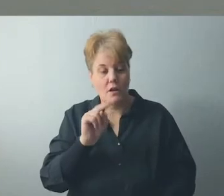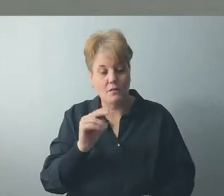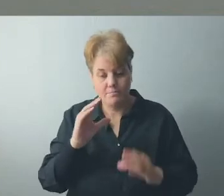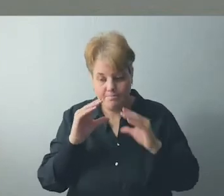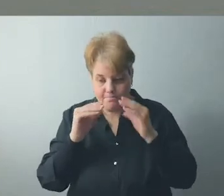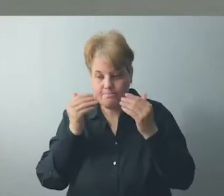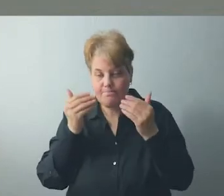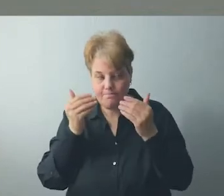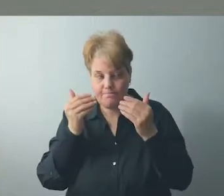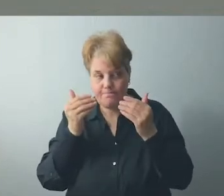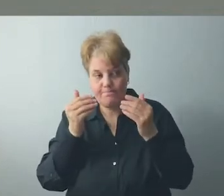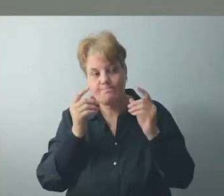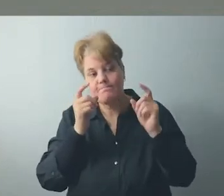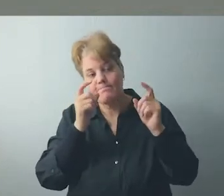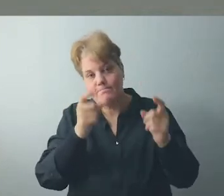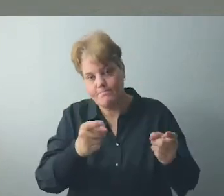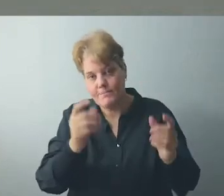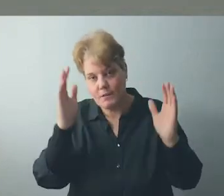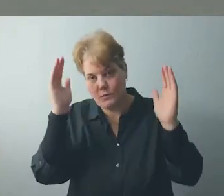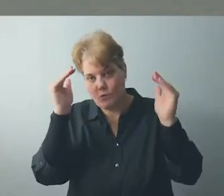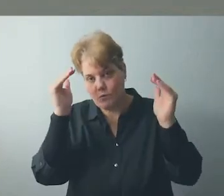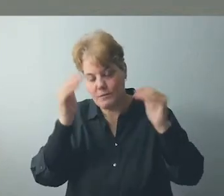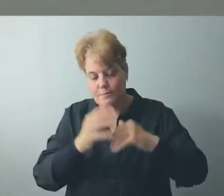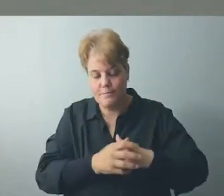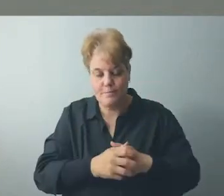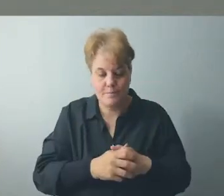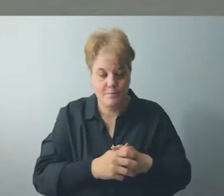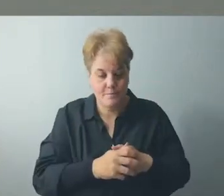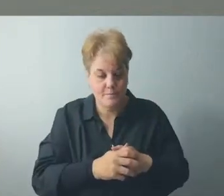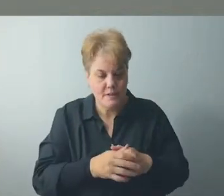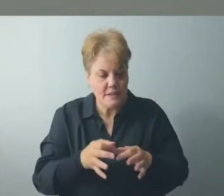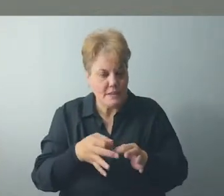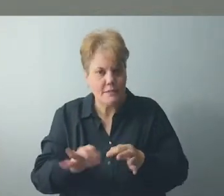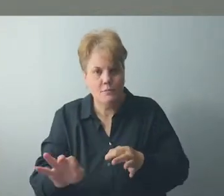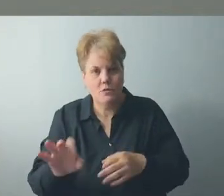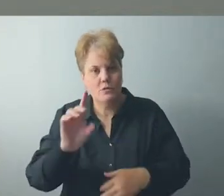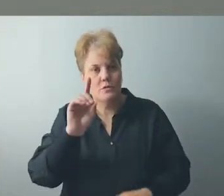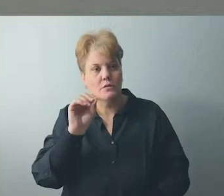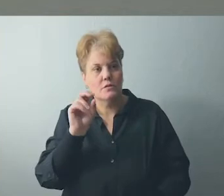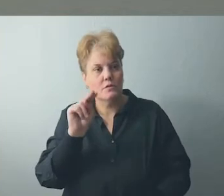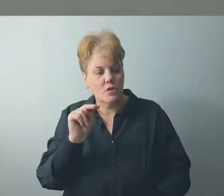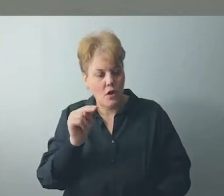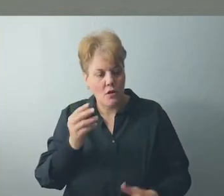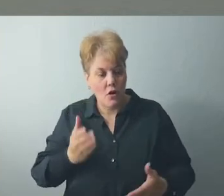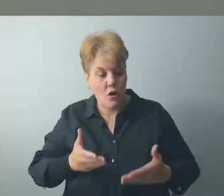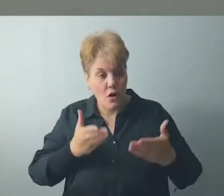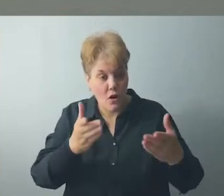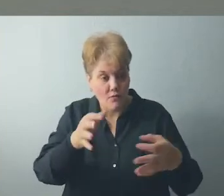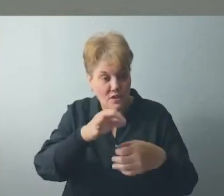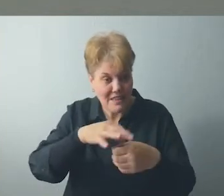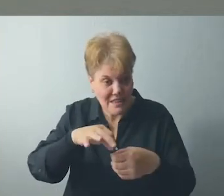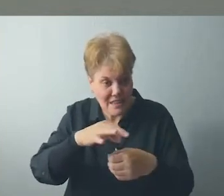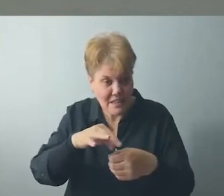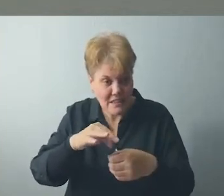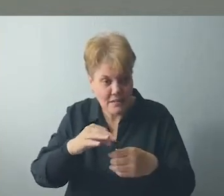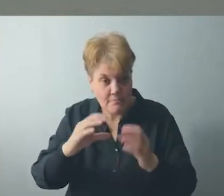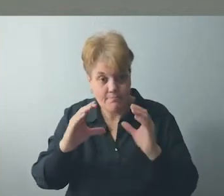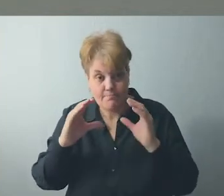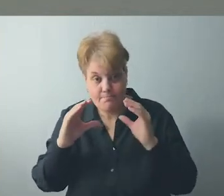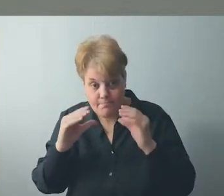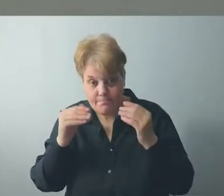That's all he did. He offered them a cup of tea, a smile, and most importantly, someone